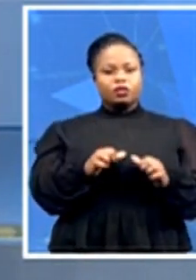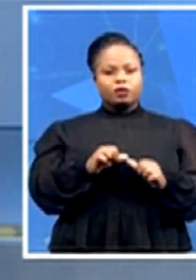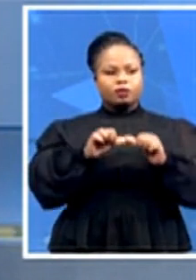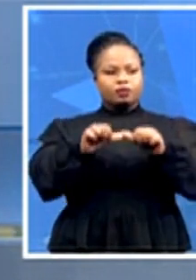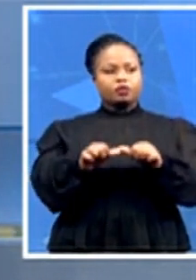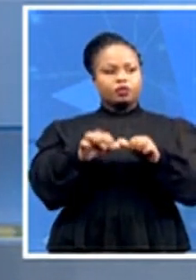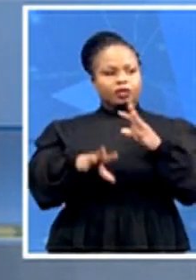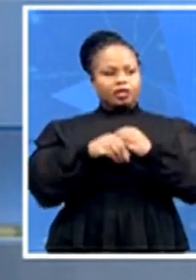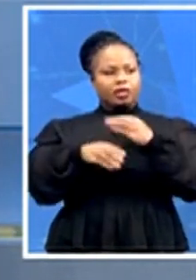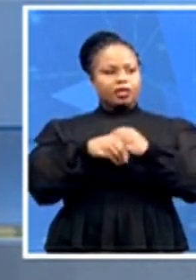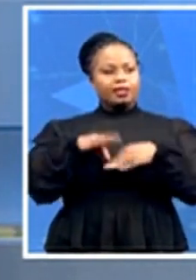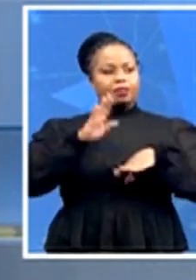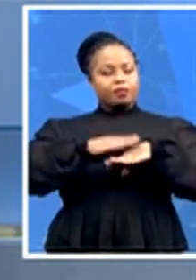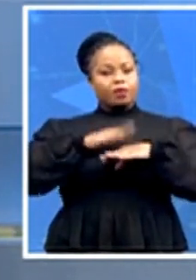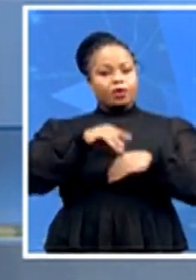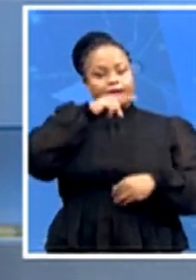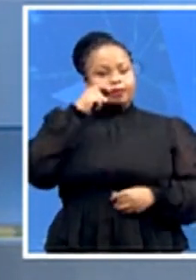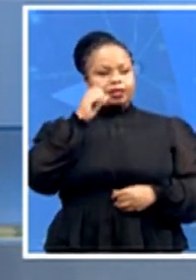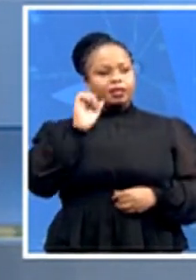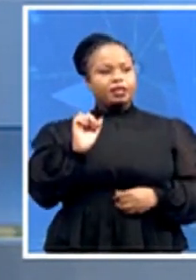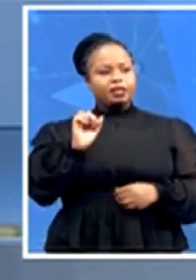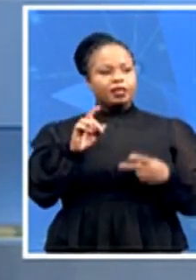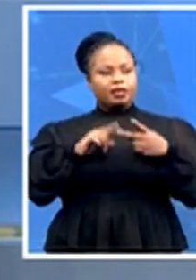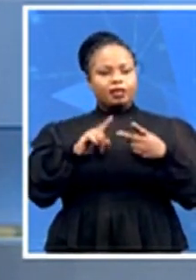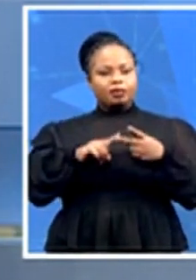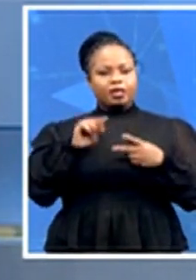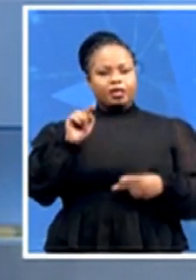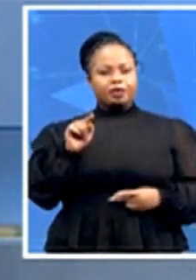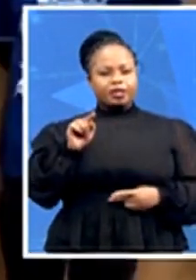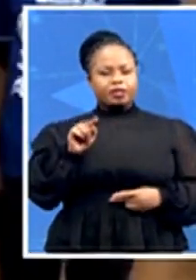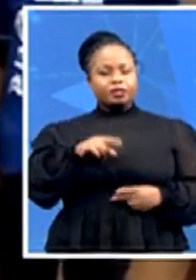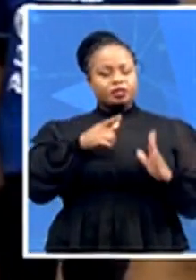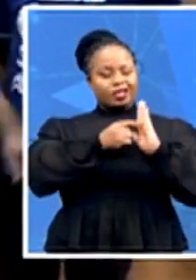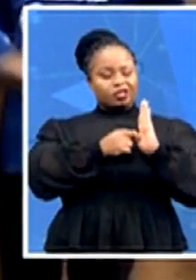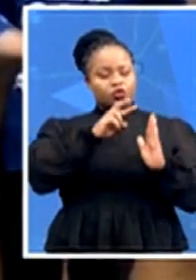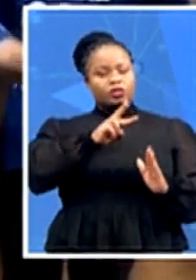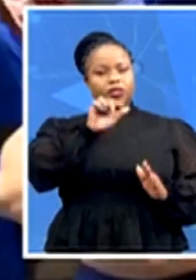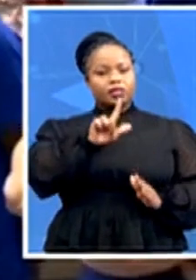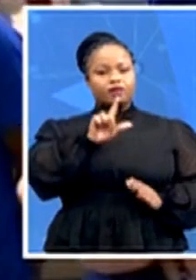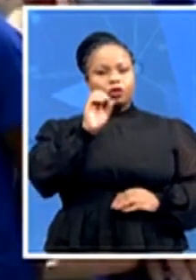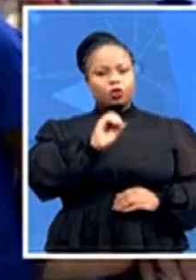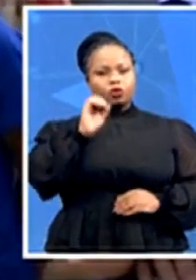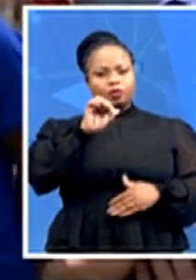was closed when the election date of the 27th of October was proclaimed by cooperative governance minister.